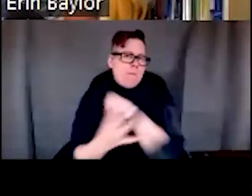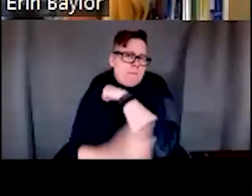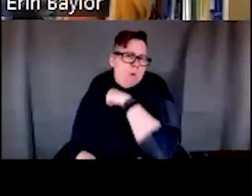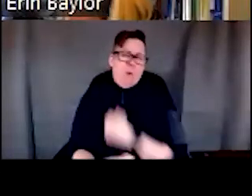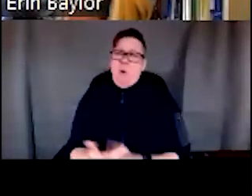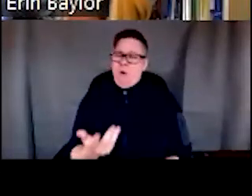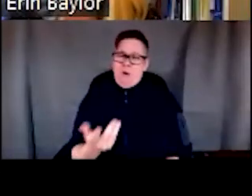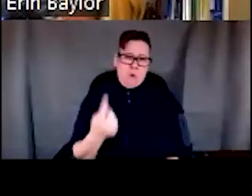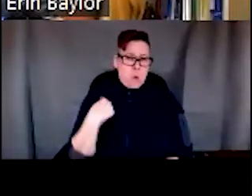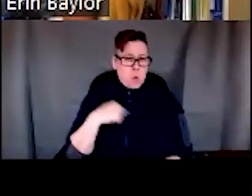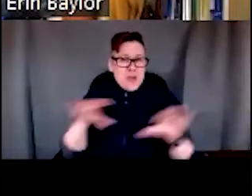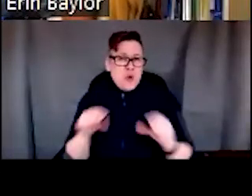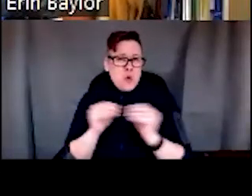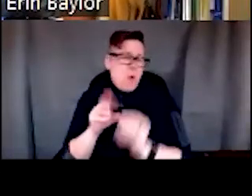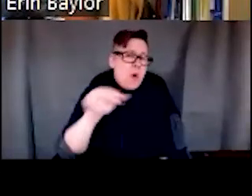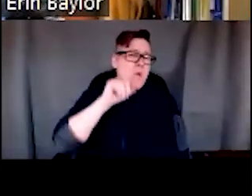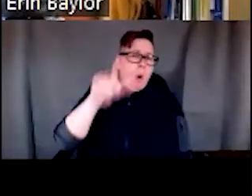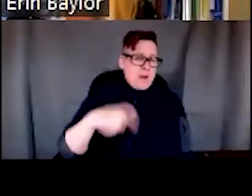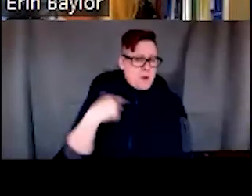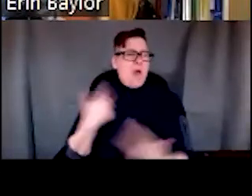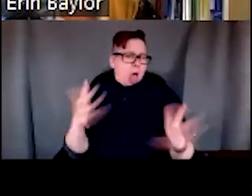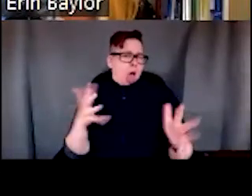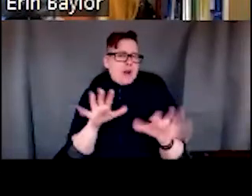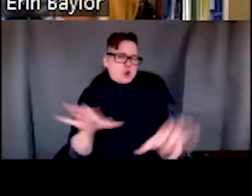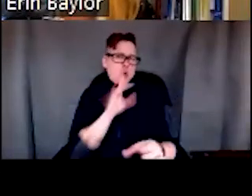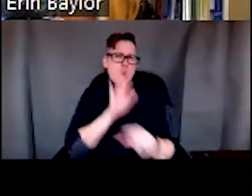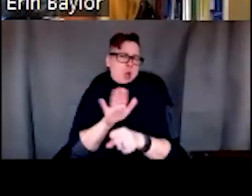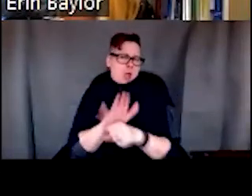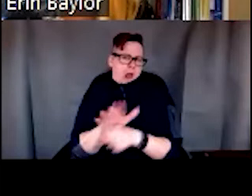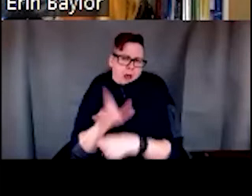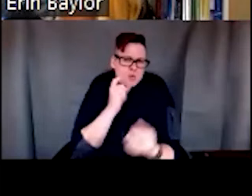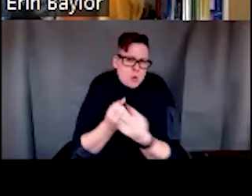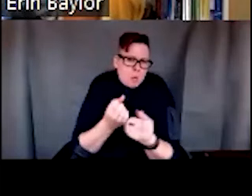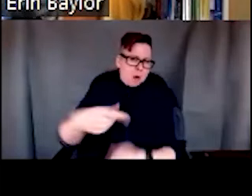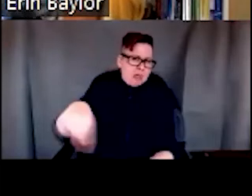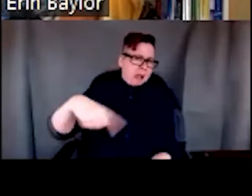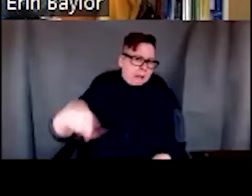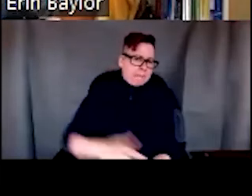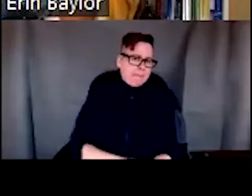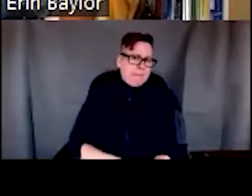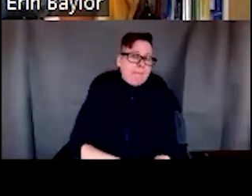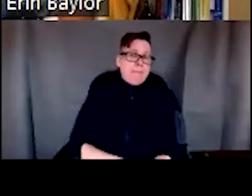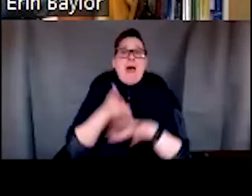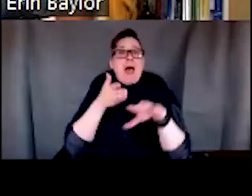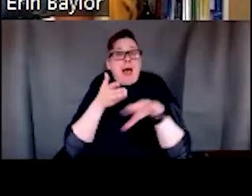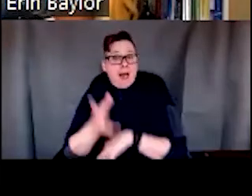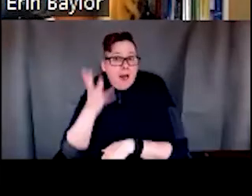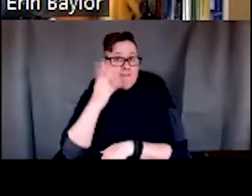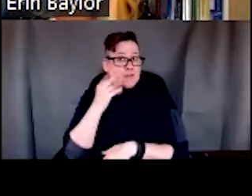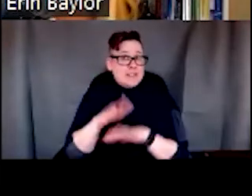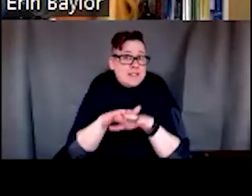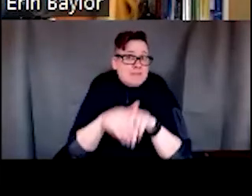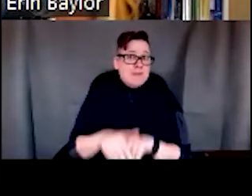shouldn't have to do more. That there's, it's, you we're already doing enough to support members of the society who are poor. Um, and that